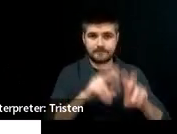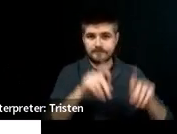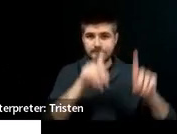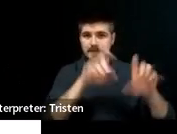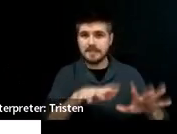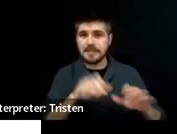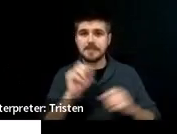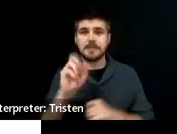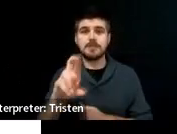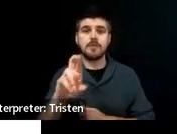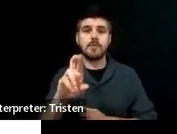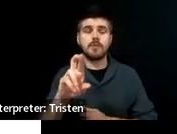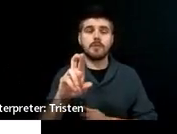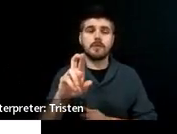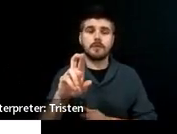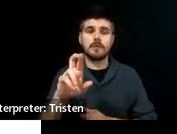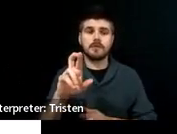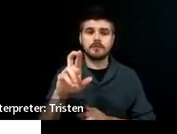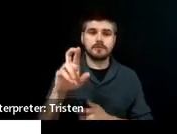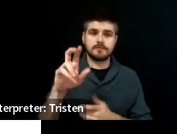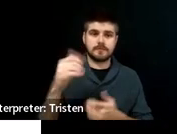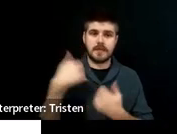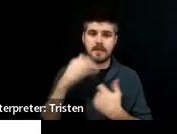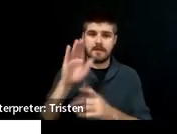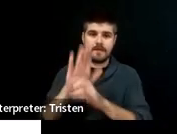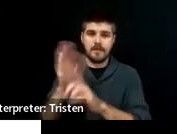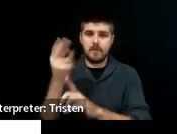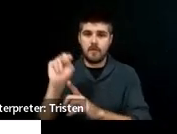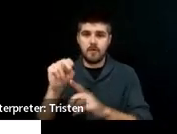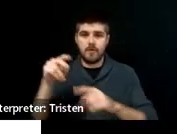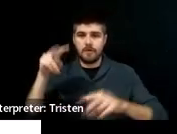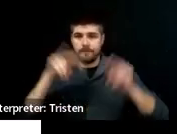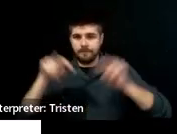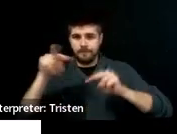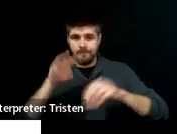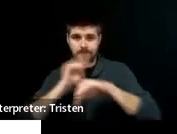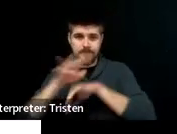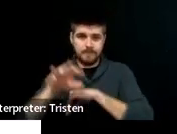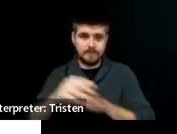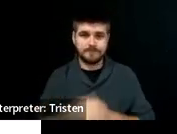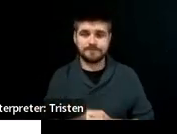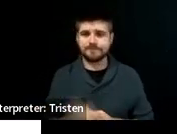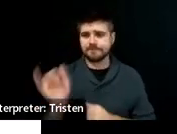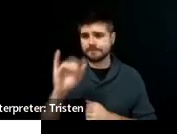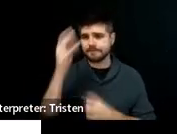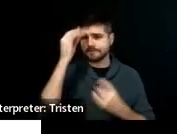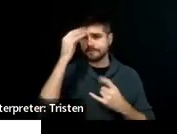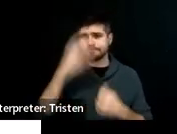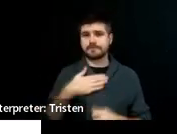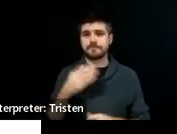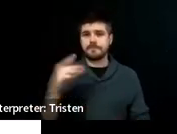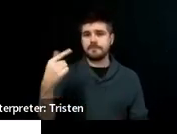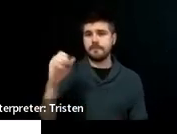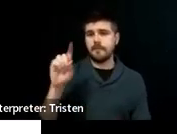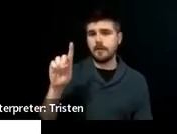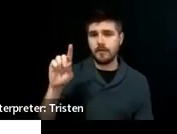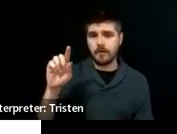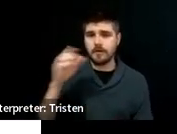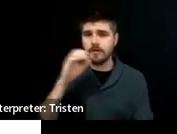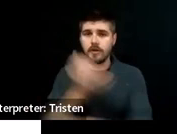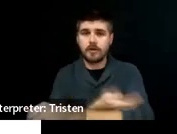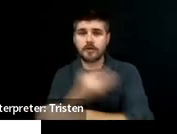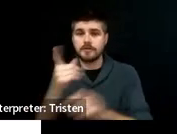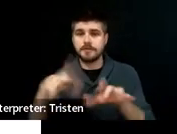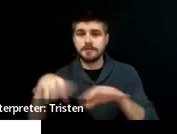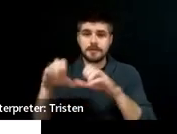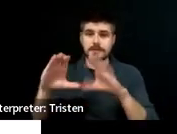education curriculum as well. Like I talked about with my goddaughter, you know, she takes this guidance class and that